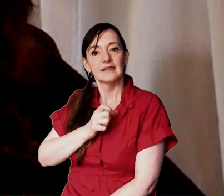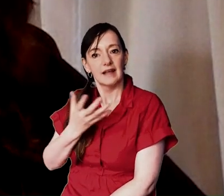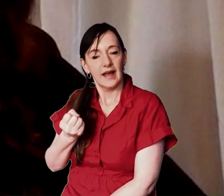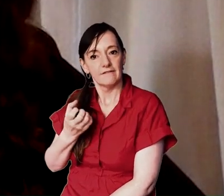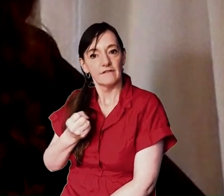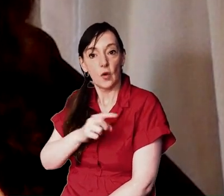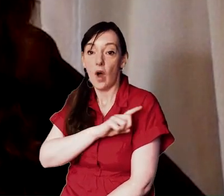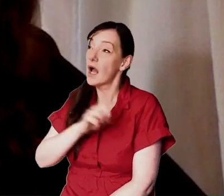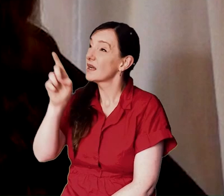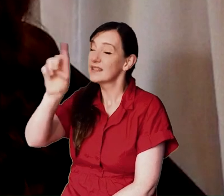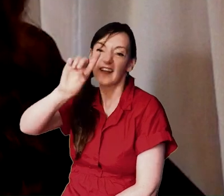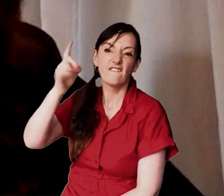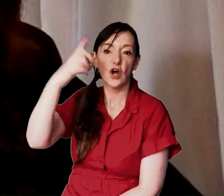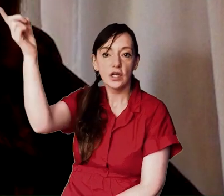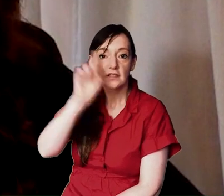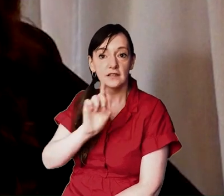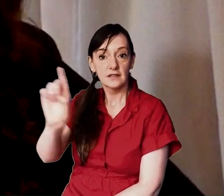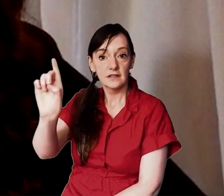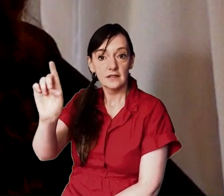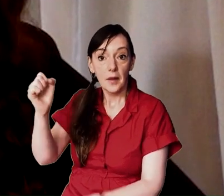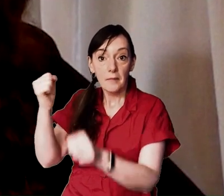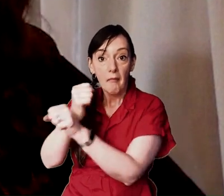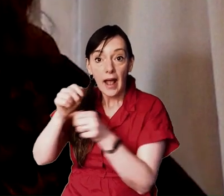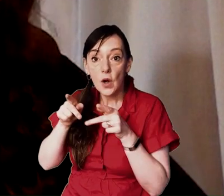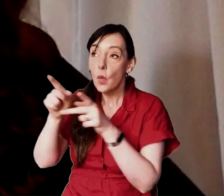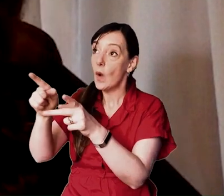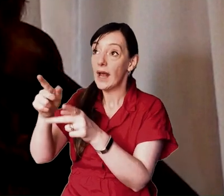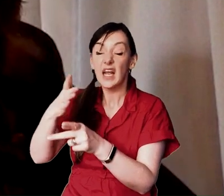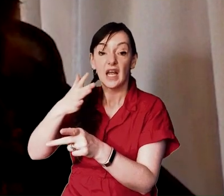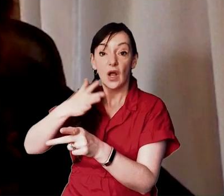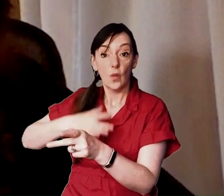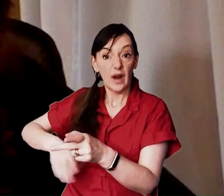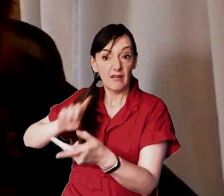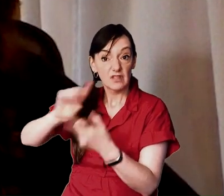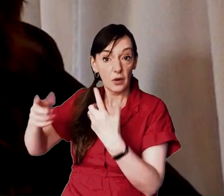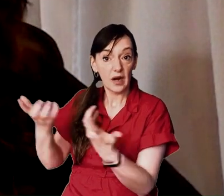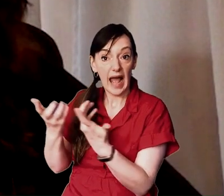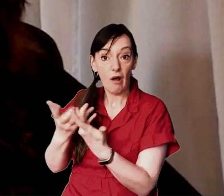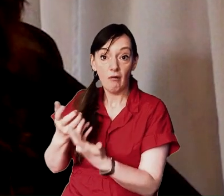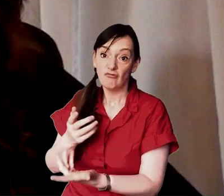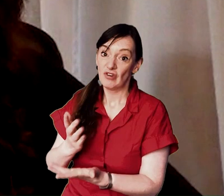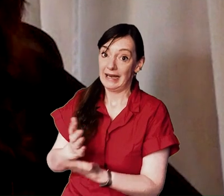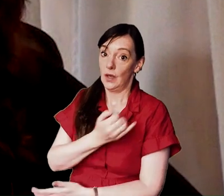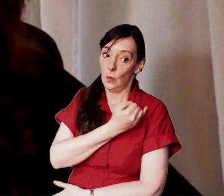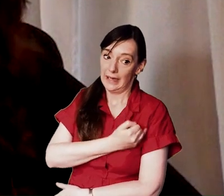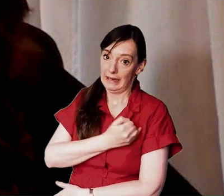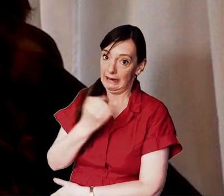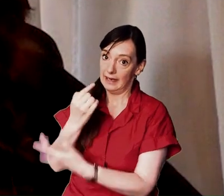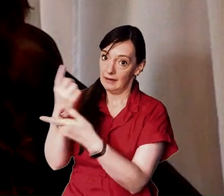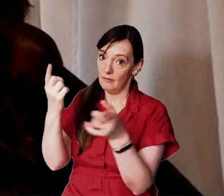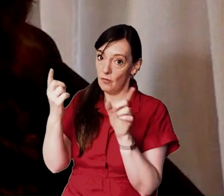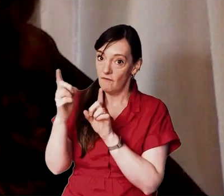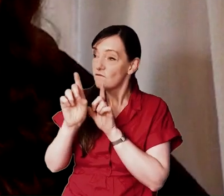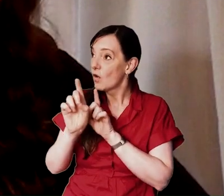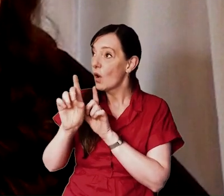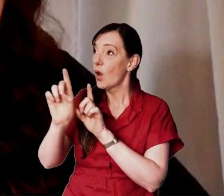already done it he's gone ahead of us and made a way and we only need to walk weakly behind him this is a hope